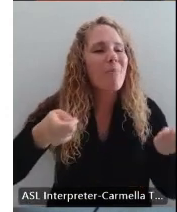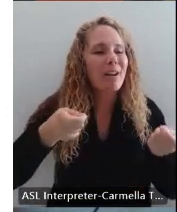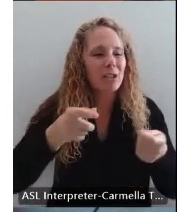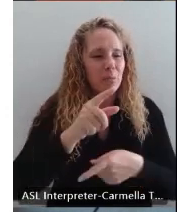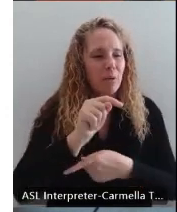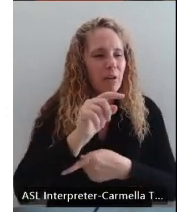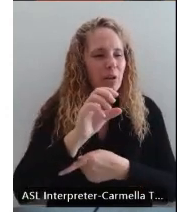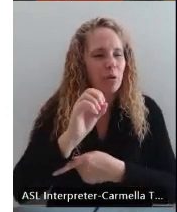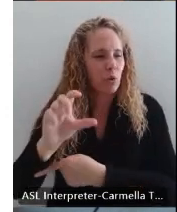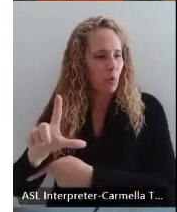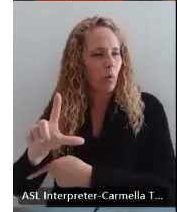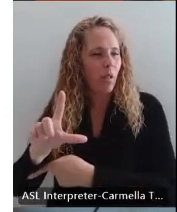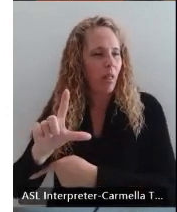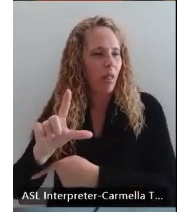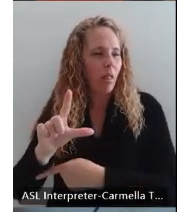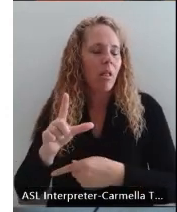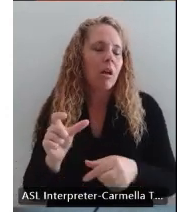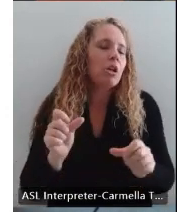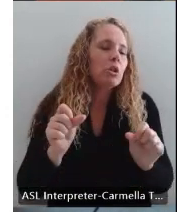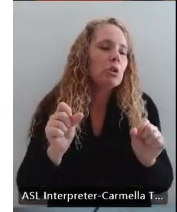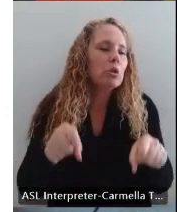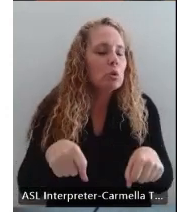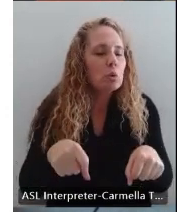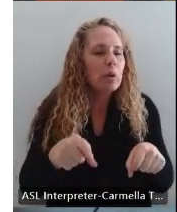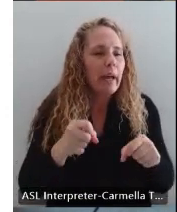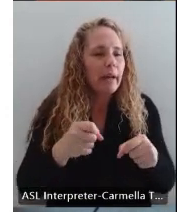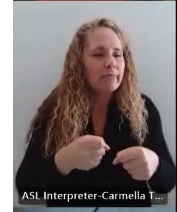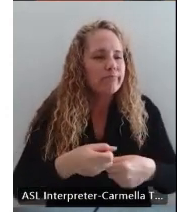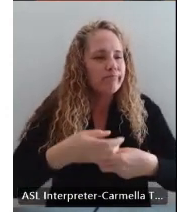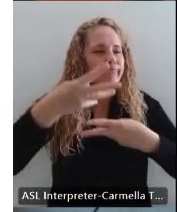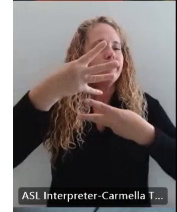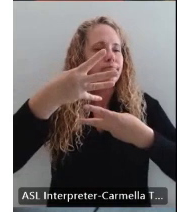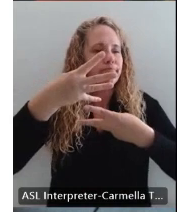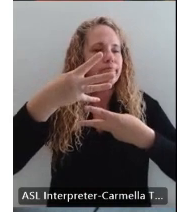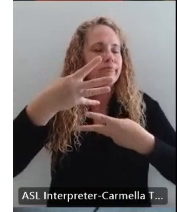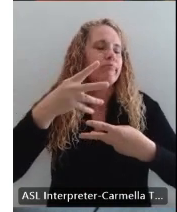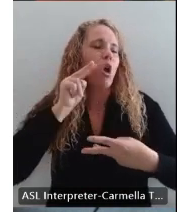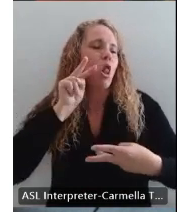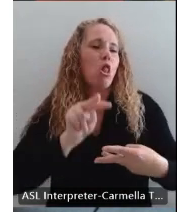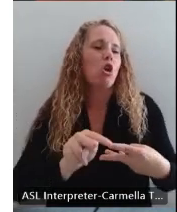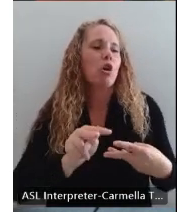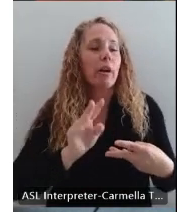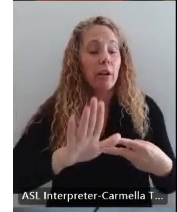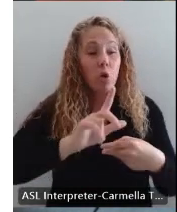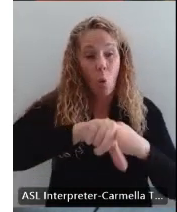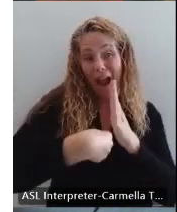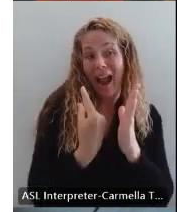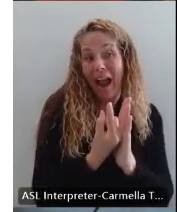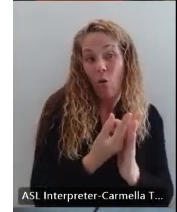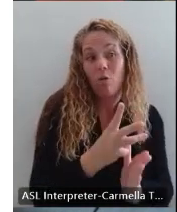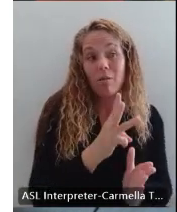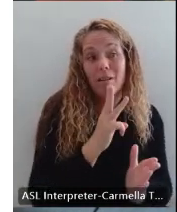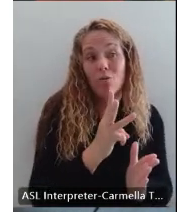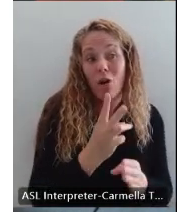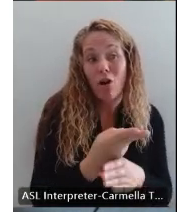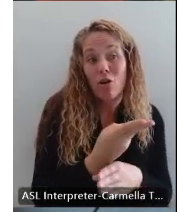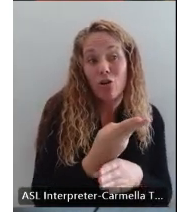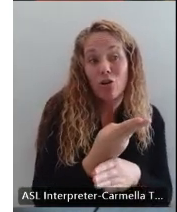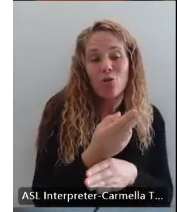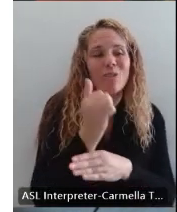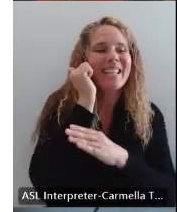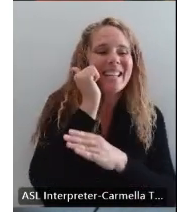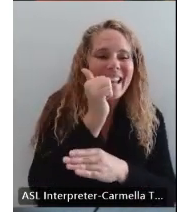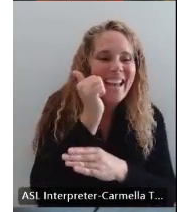tool. So you can look at your hourly water use, your daily water